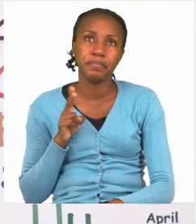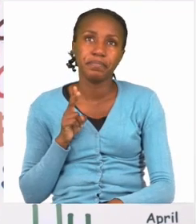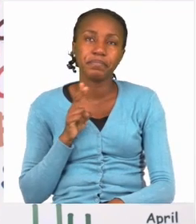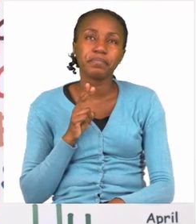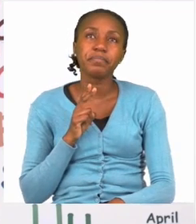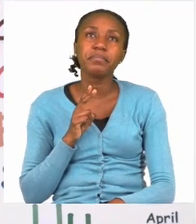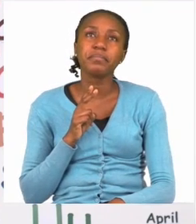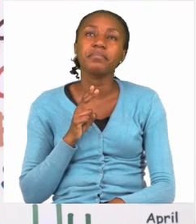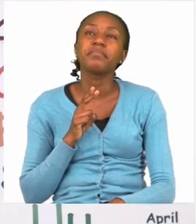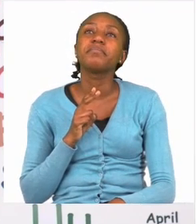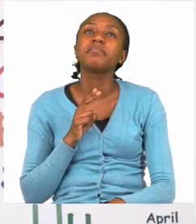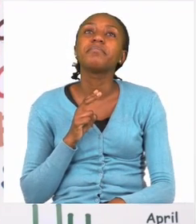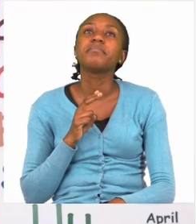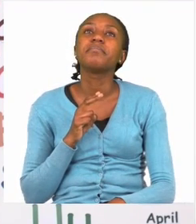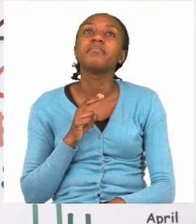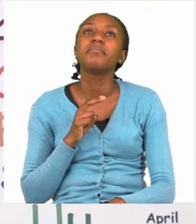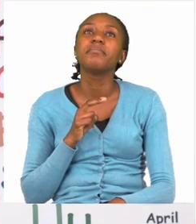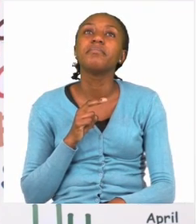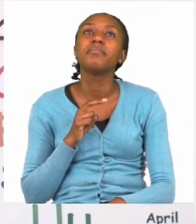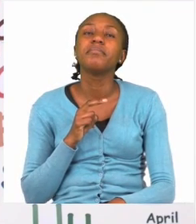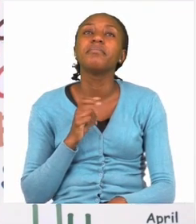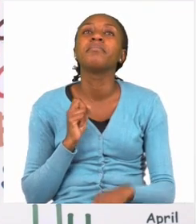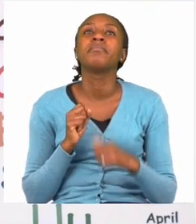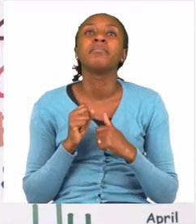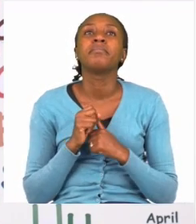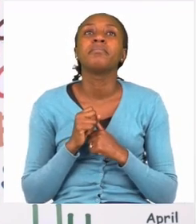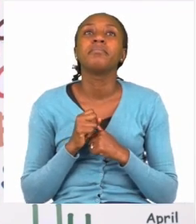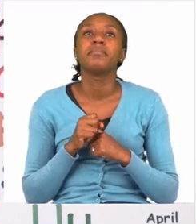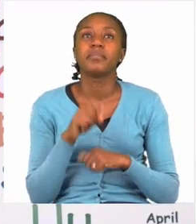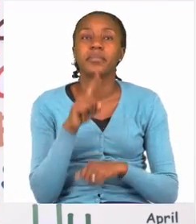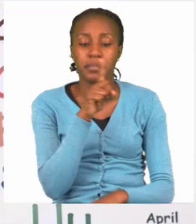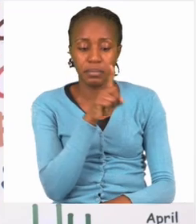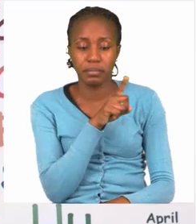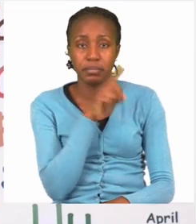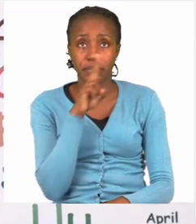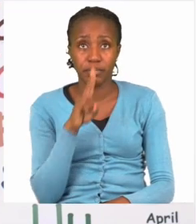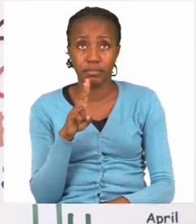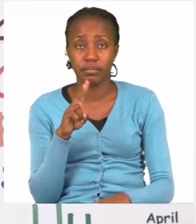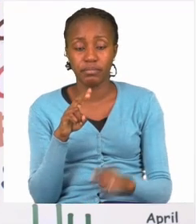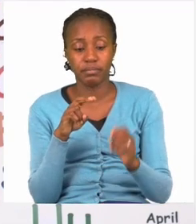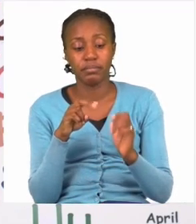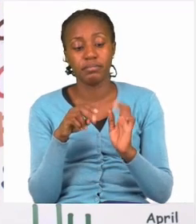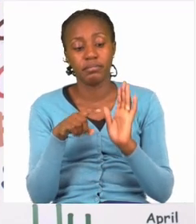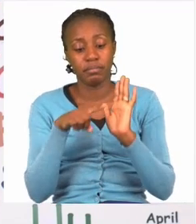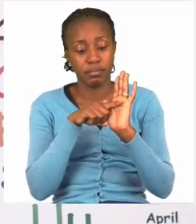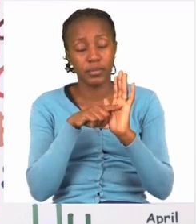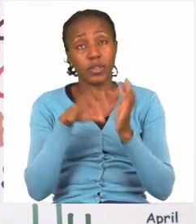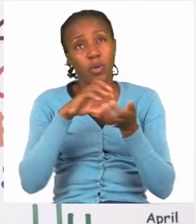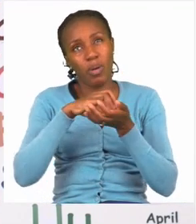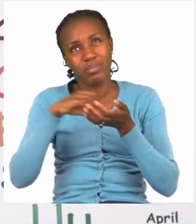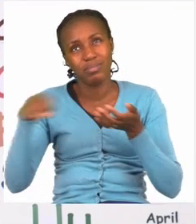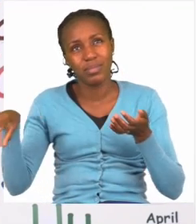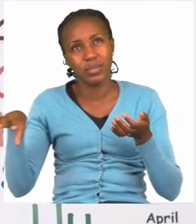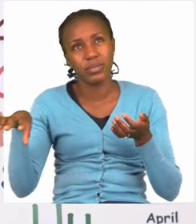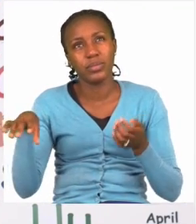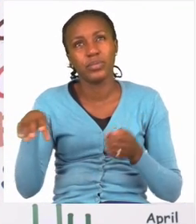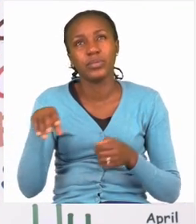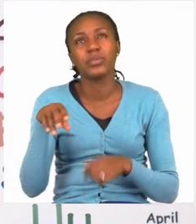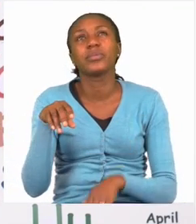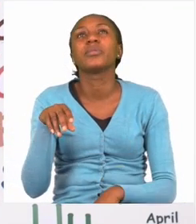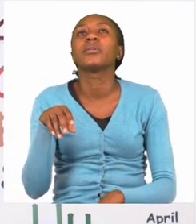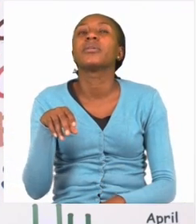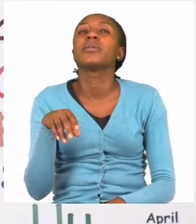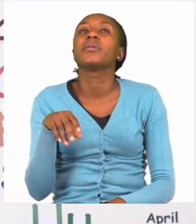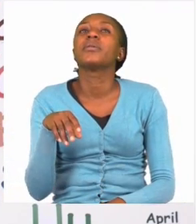or answer 22. And then 10 less than 12 or